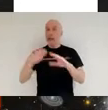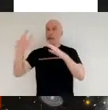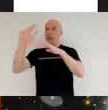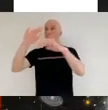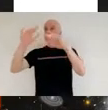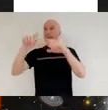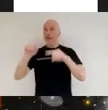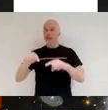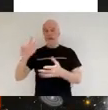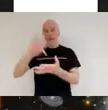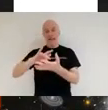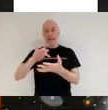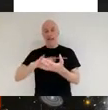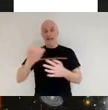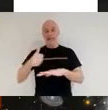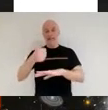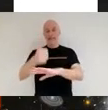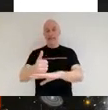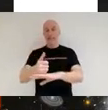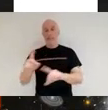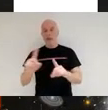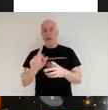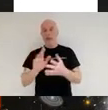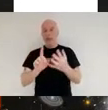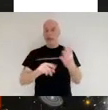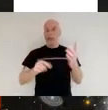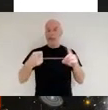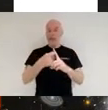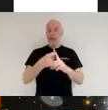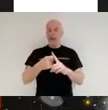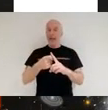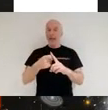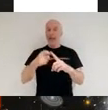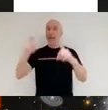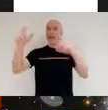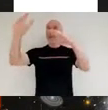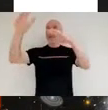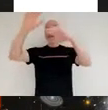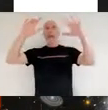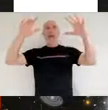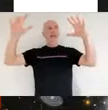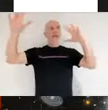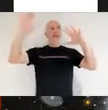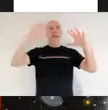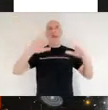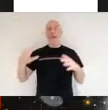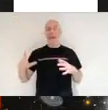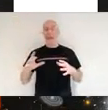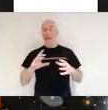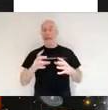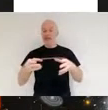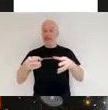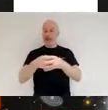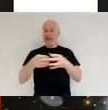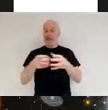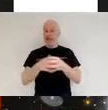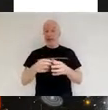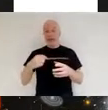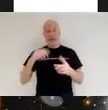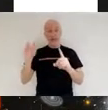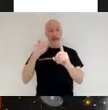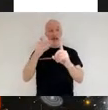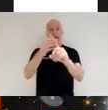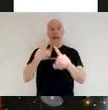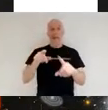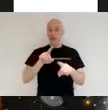set up primarily with support from the uk space agency and our aim overall is to try and get more people specifically